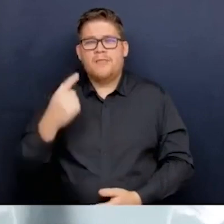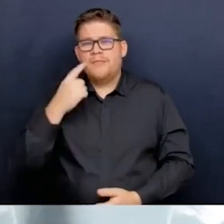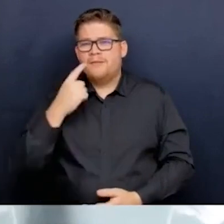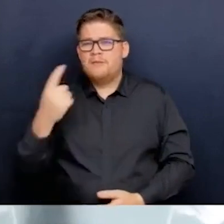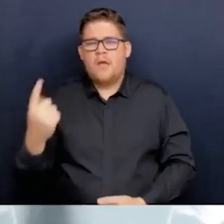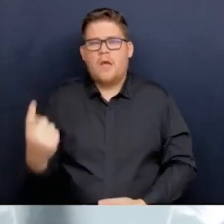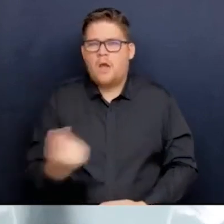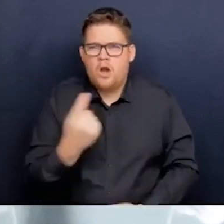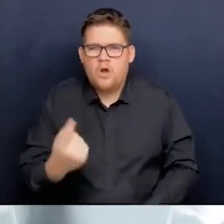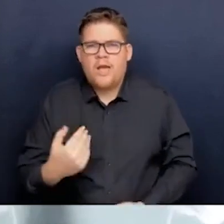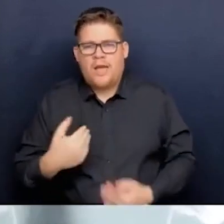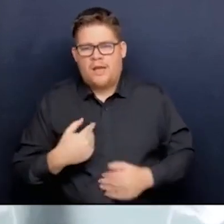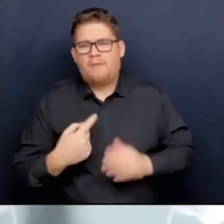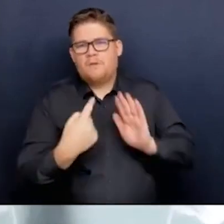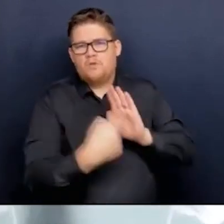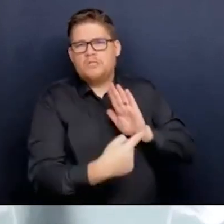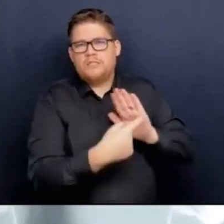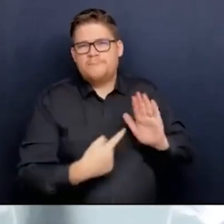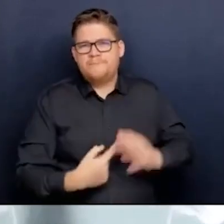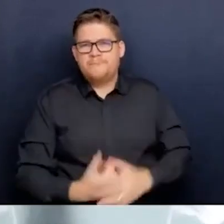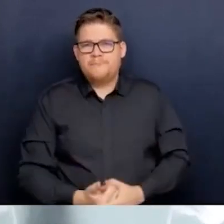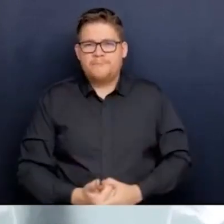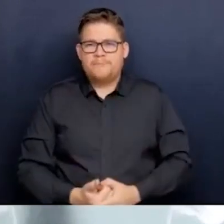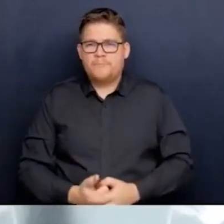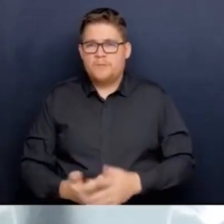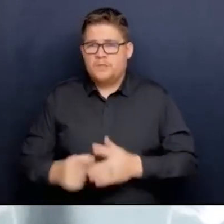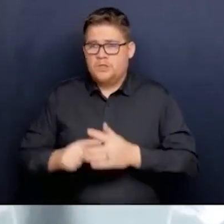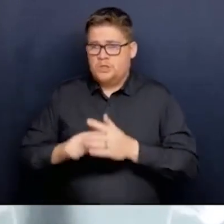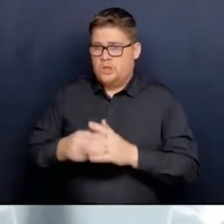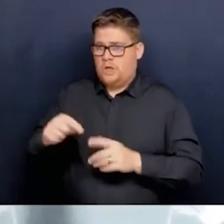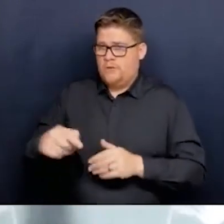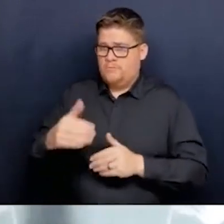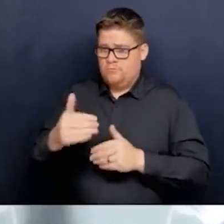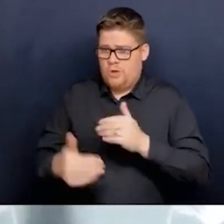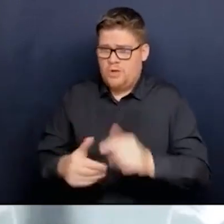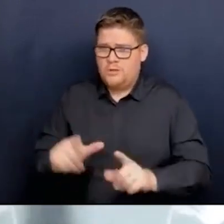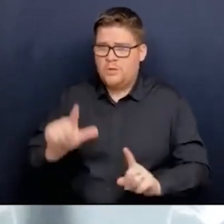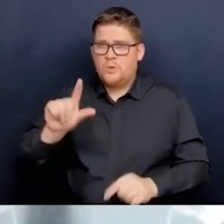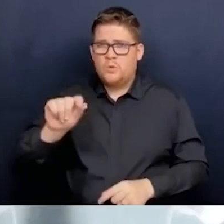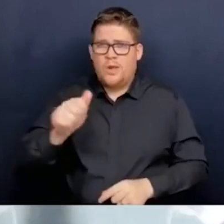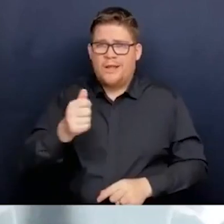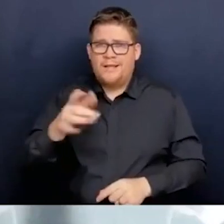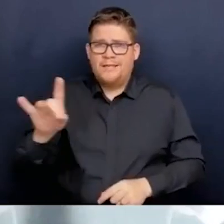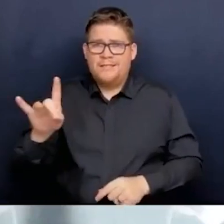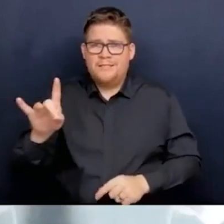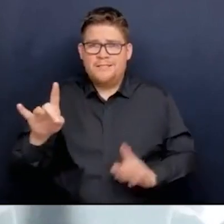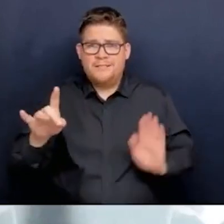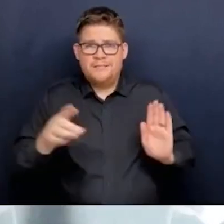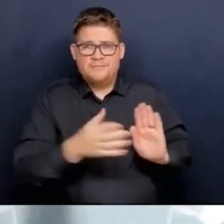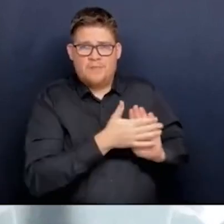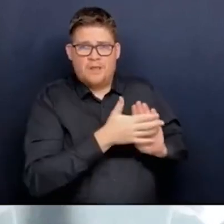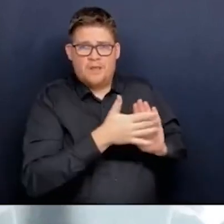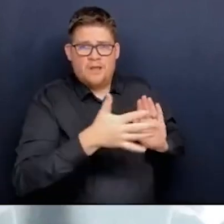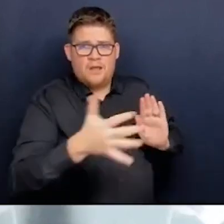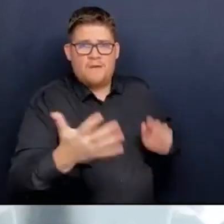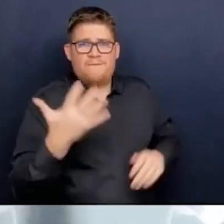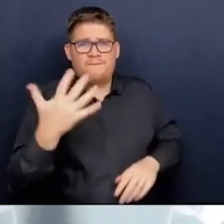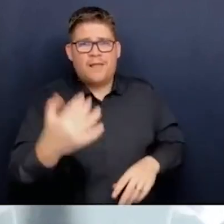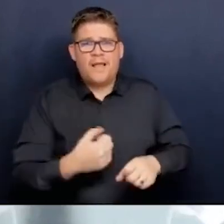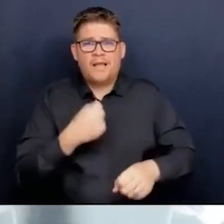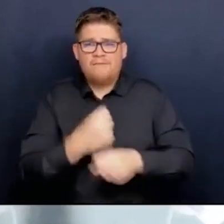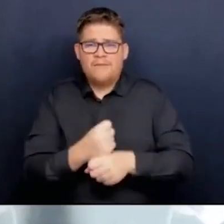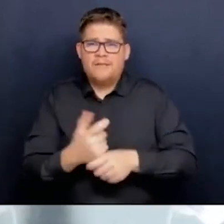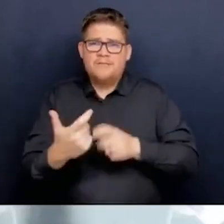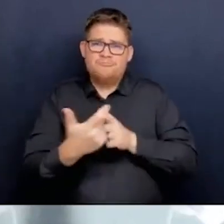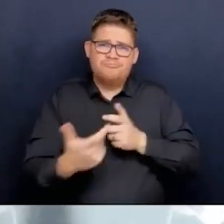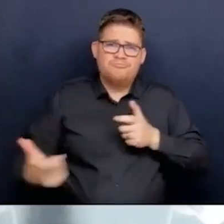We started this process in 2018. It's a five-year process, most significant consultation, Indigenous consultation